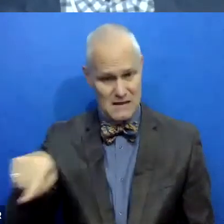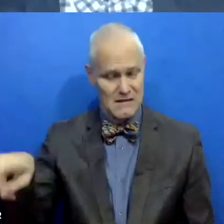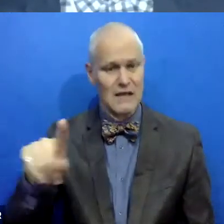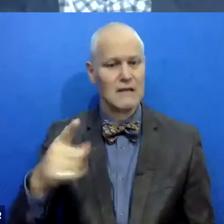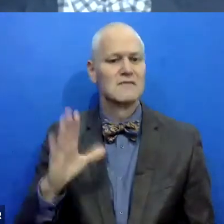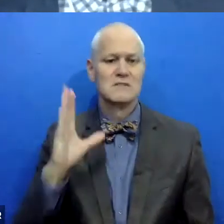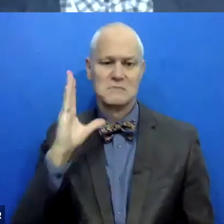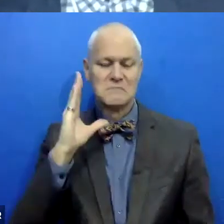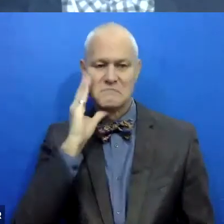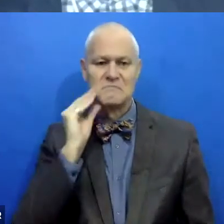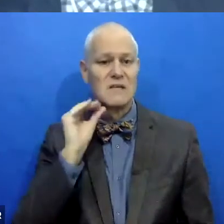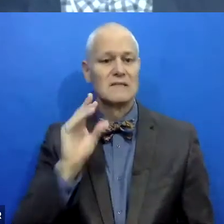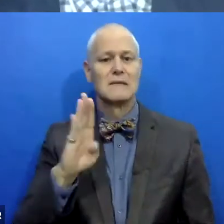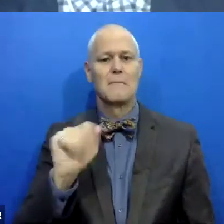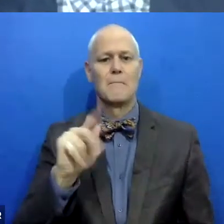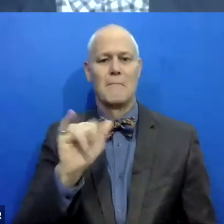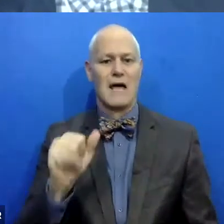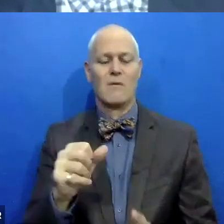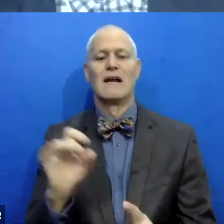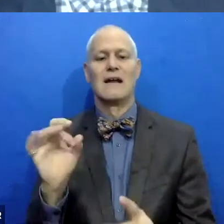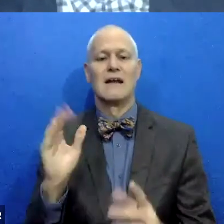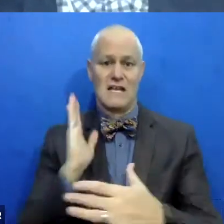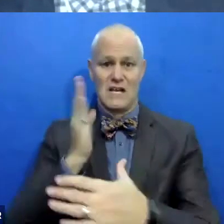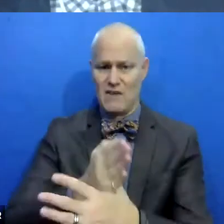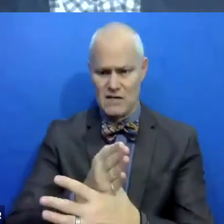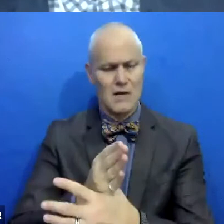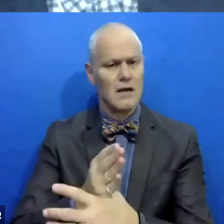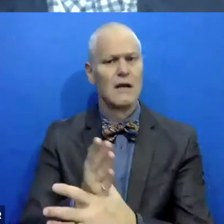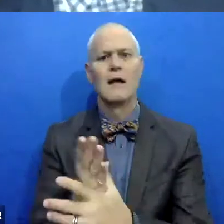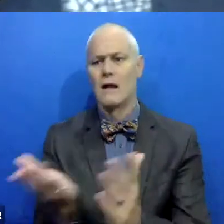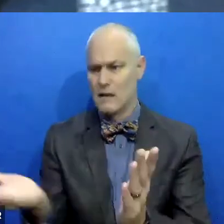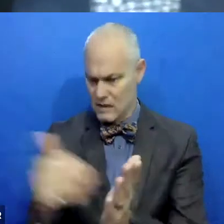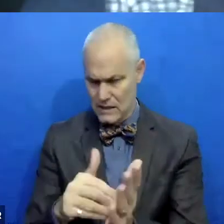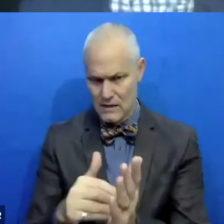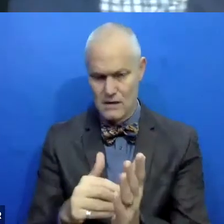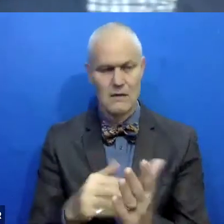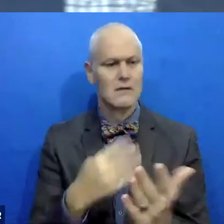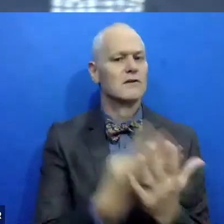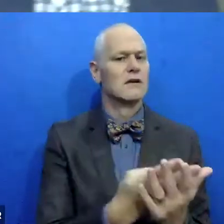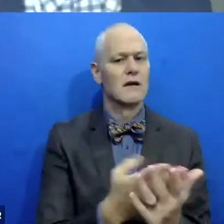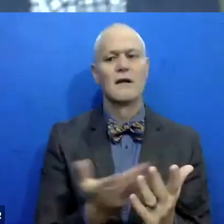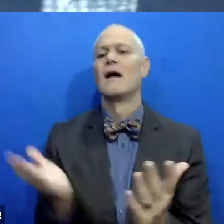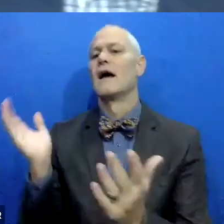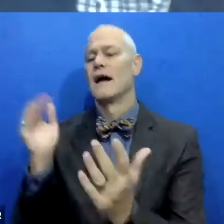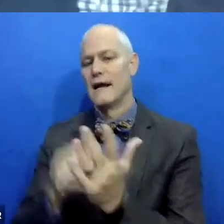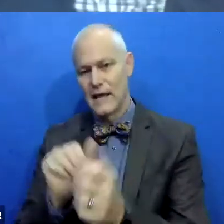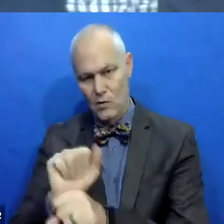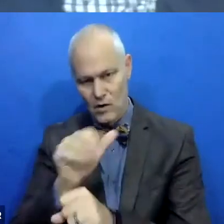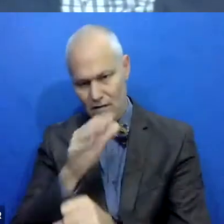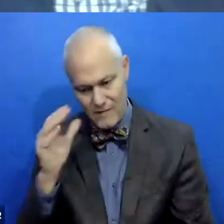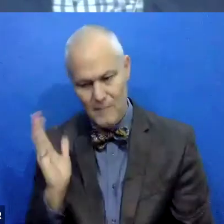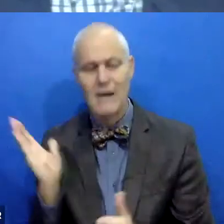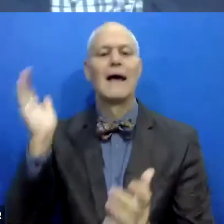battering intervention and kept reoffending. They kept showing back up in the county jail. They kept showing back up at the work farm. They had been through